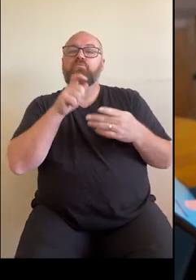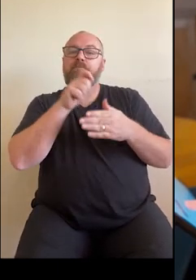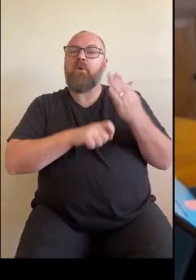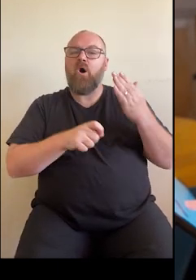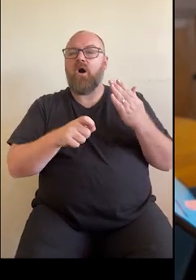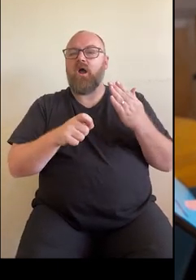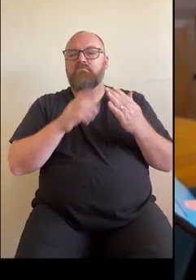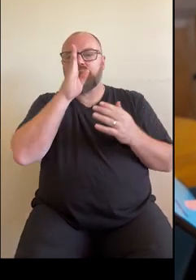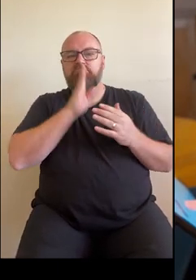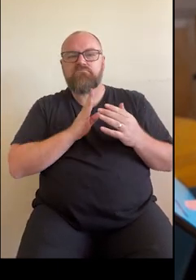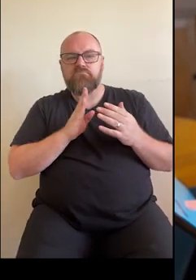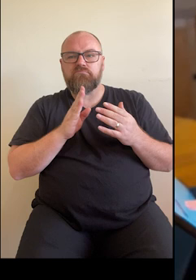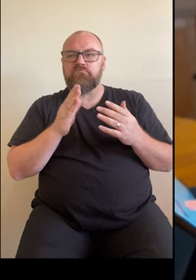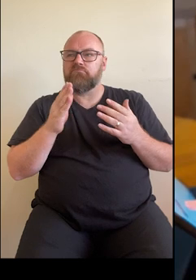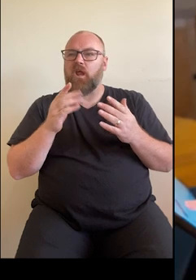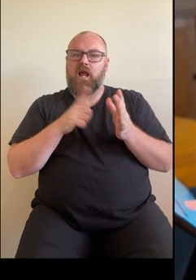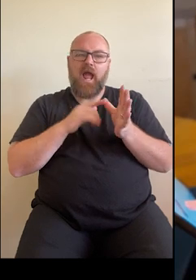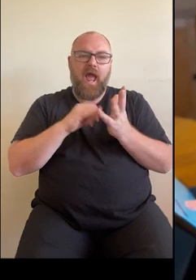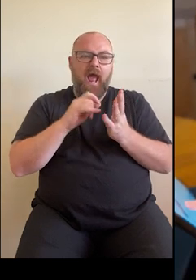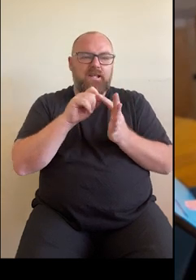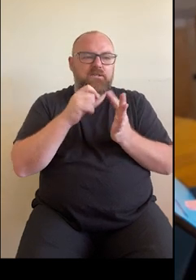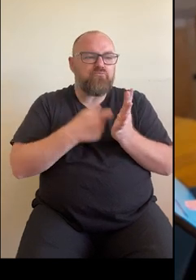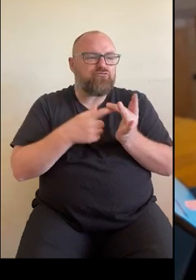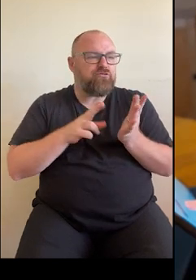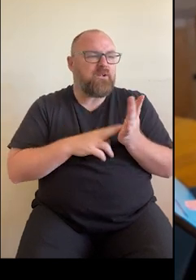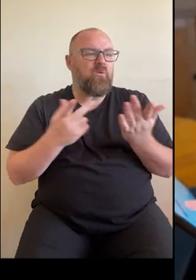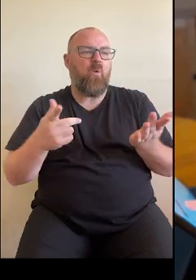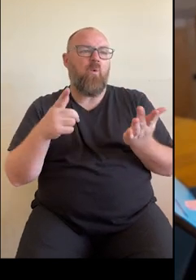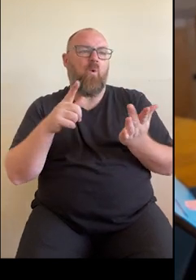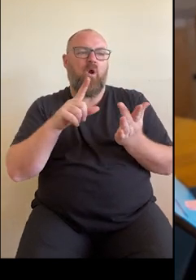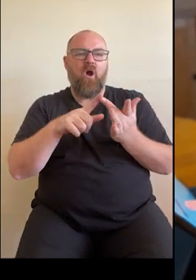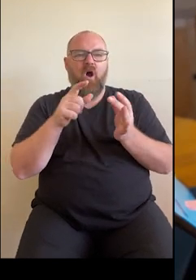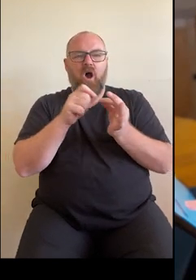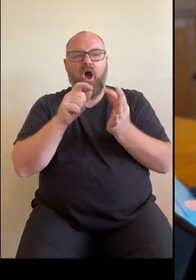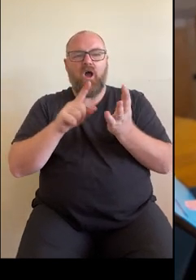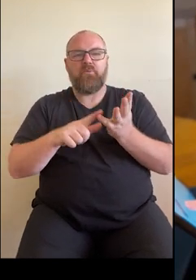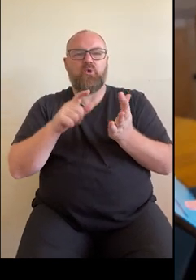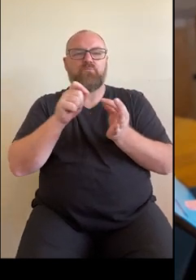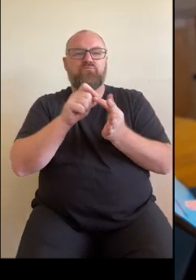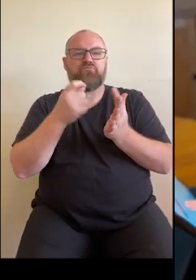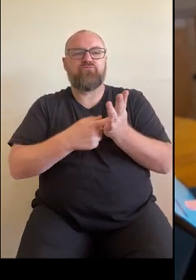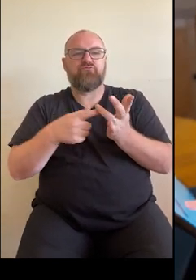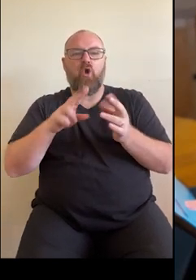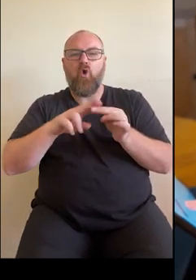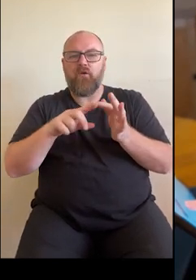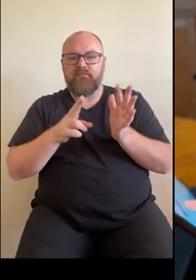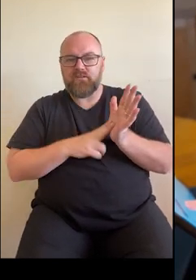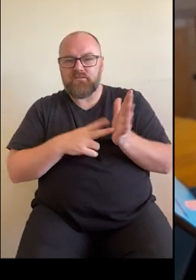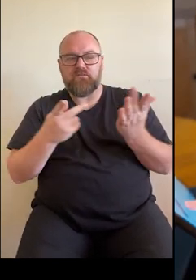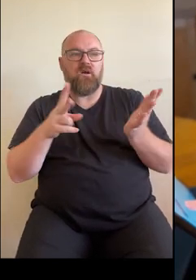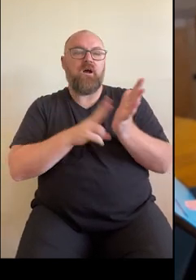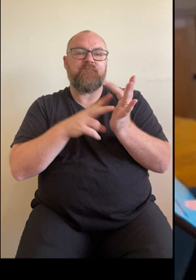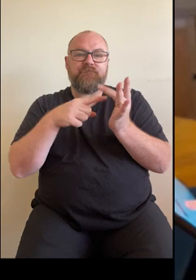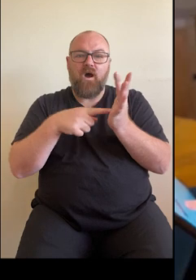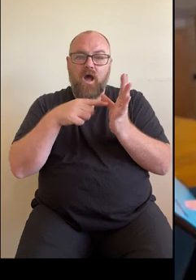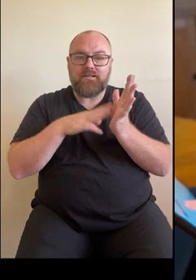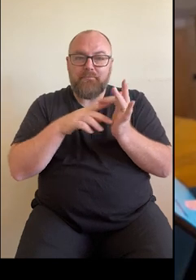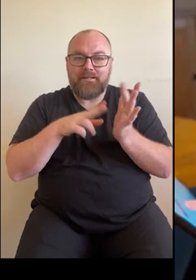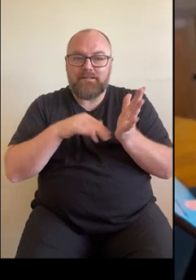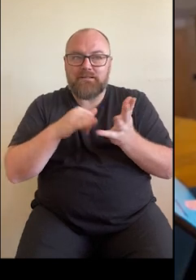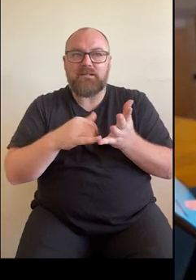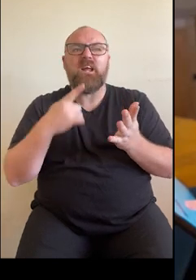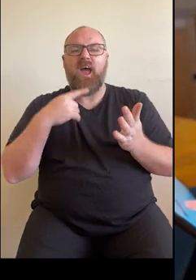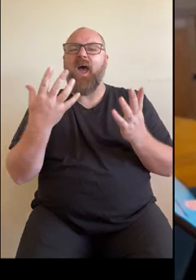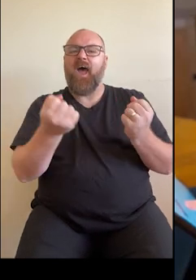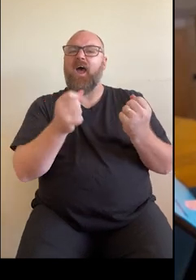counter such as the aspirin or ibuprofen, complementary medicines such as vitamins and other